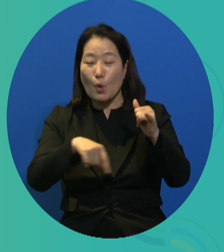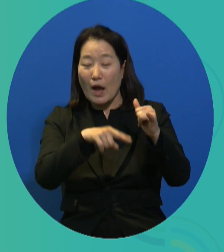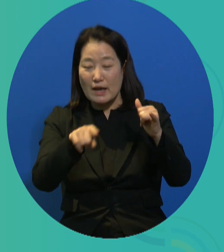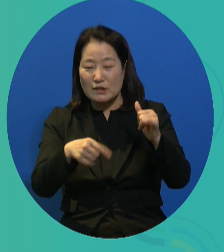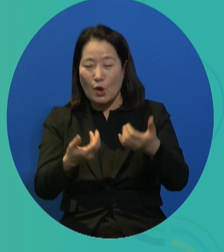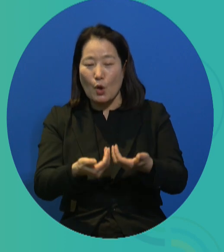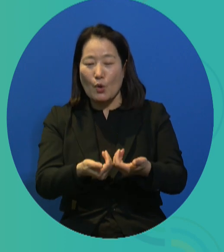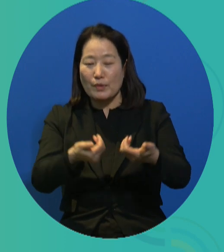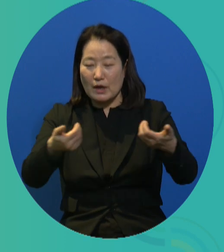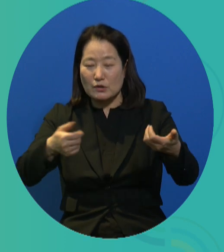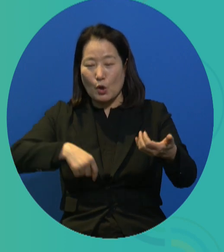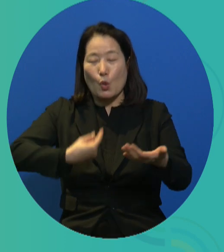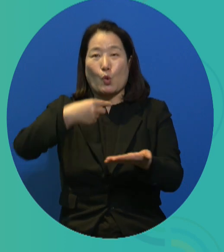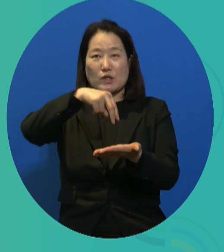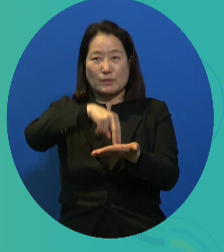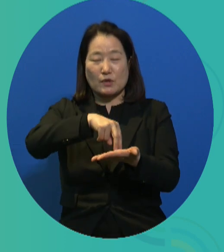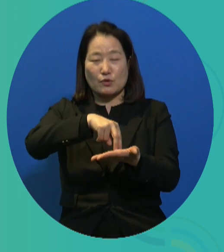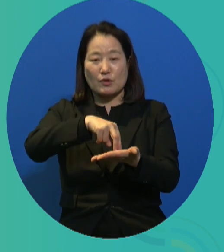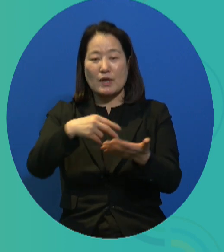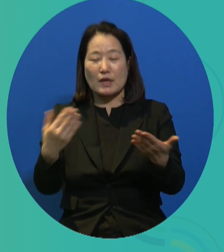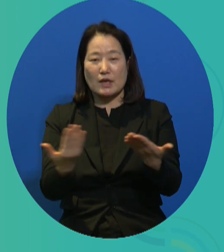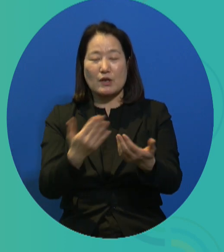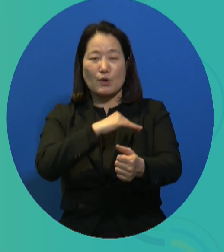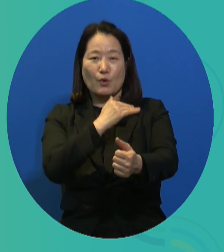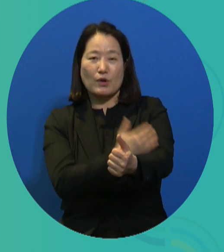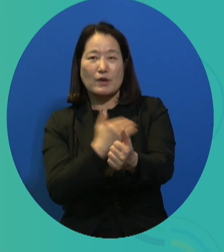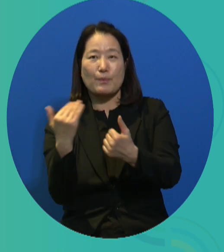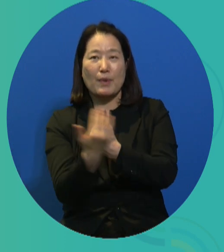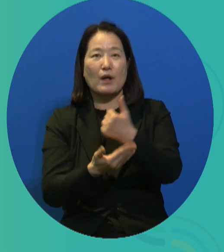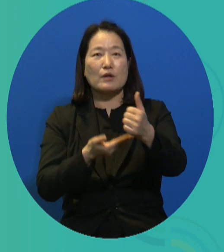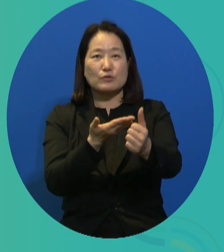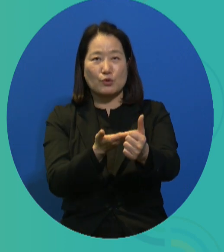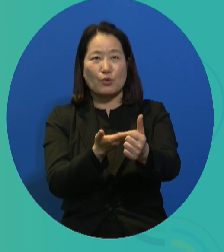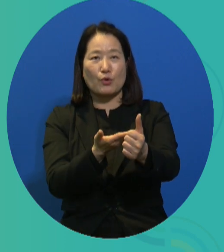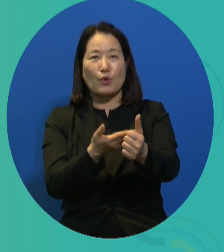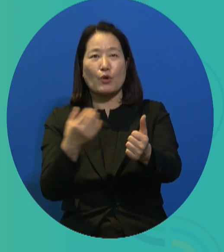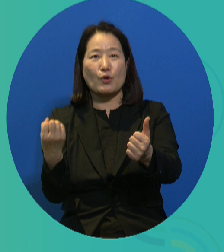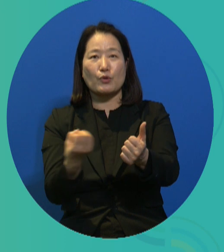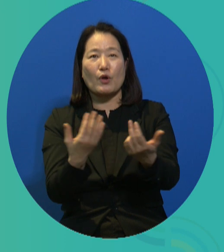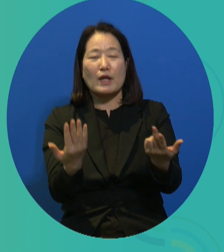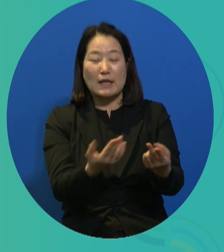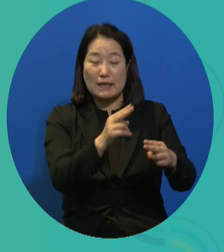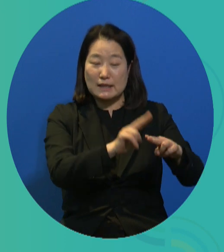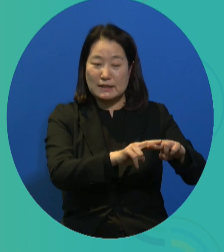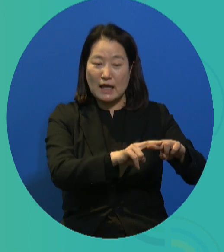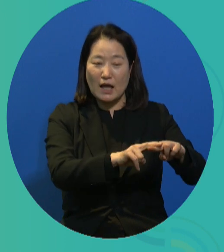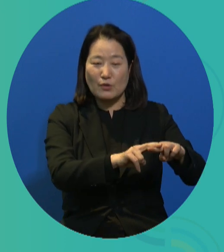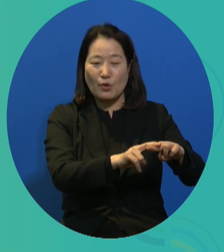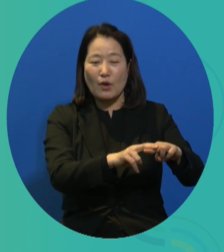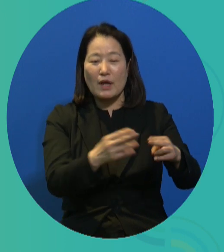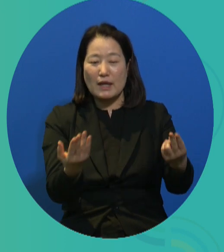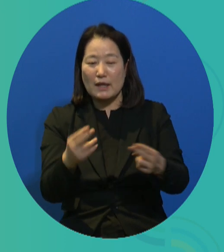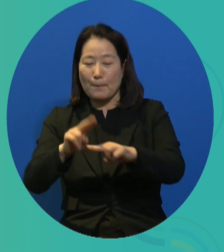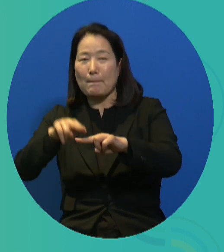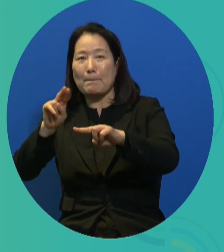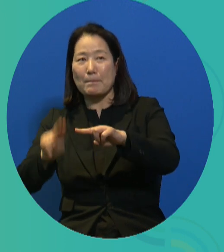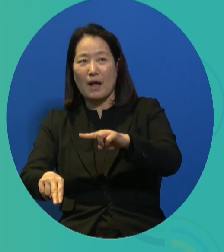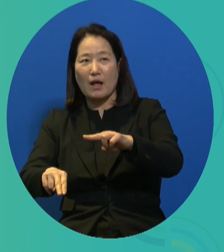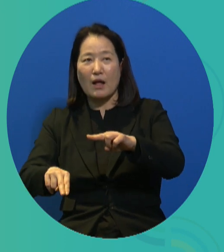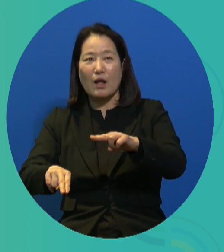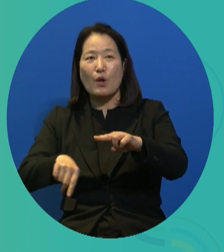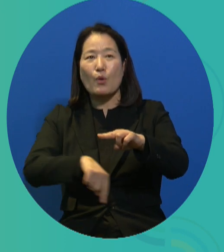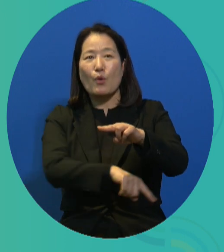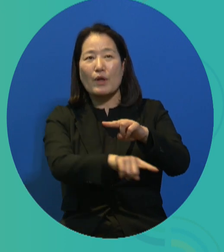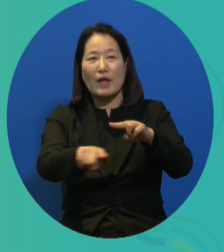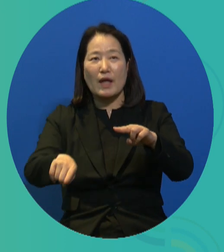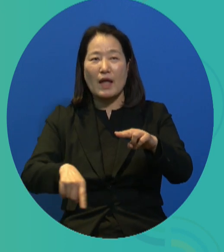that can be organized within civil society should be recognized as labor and compensated as such. And we must abolish the boundaries